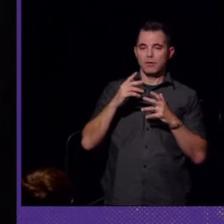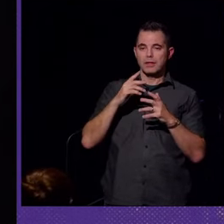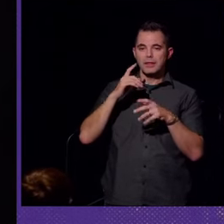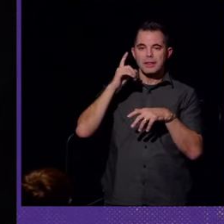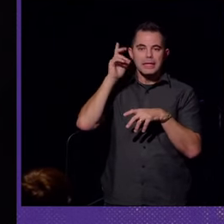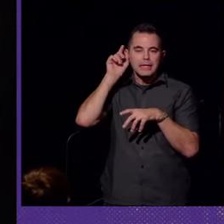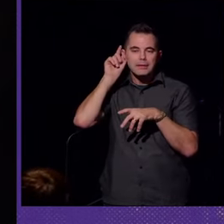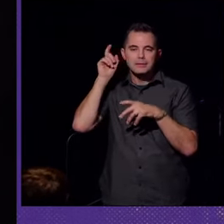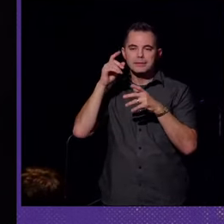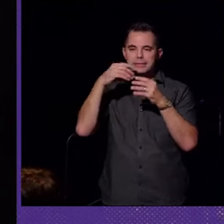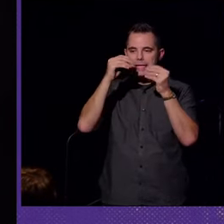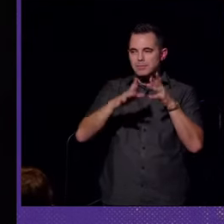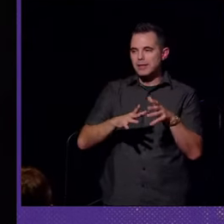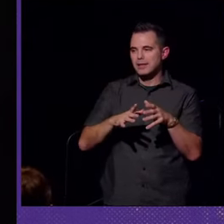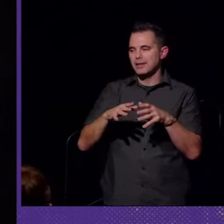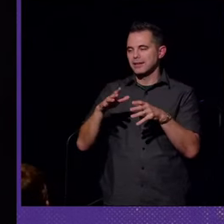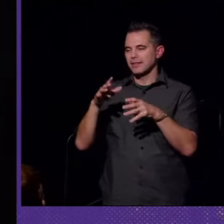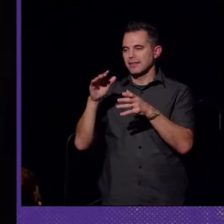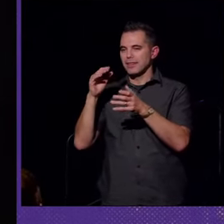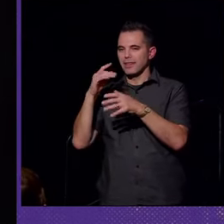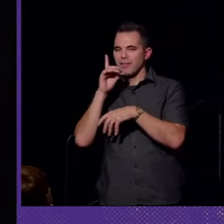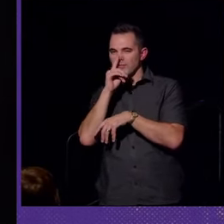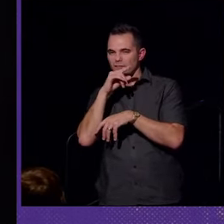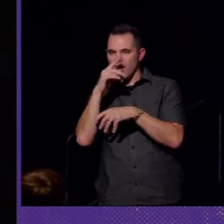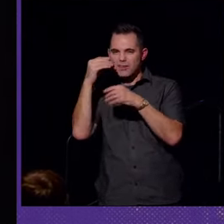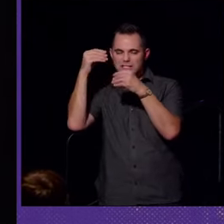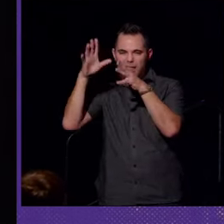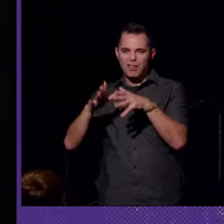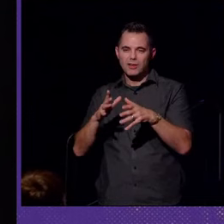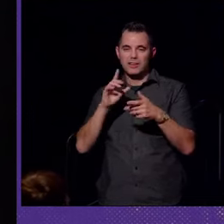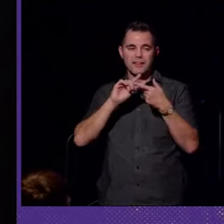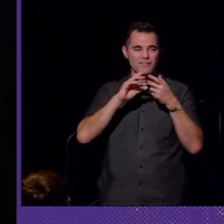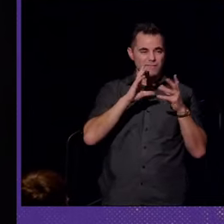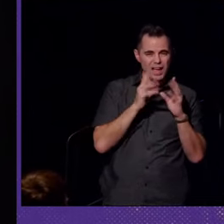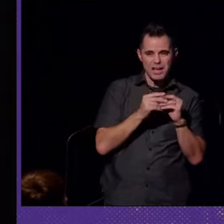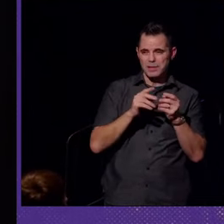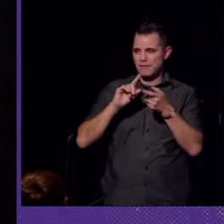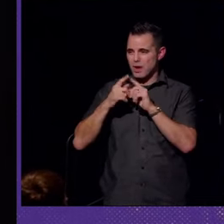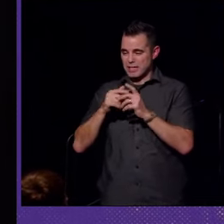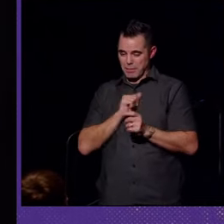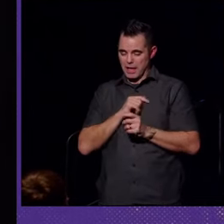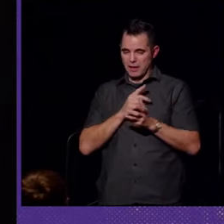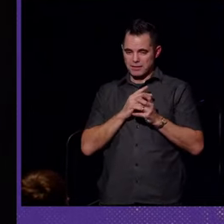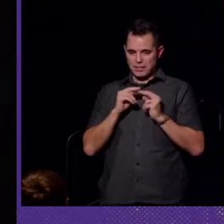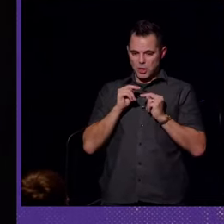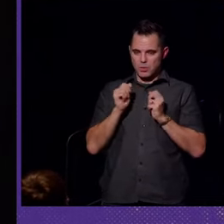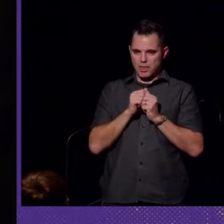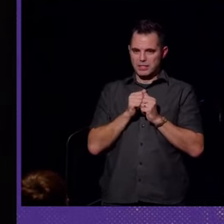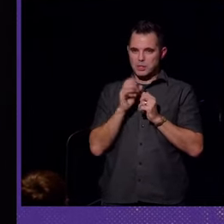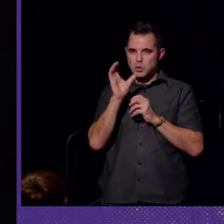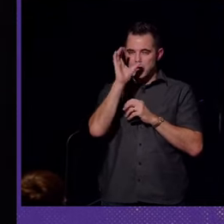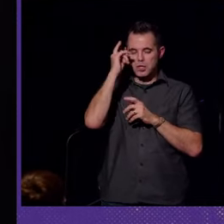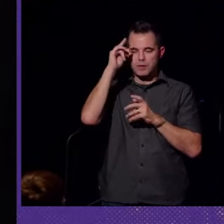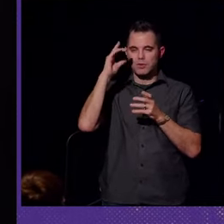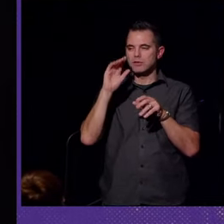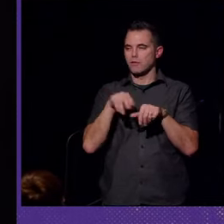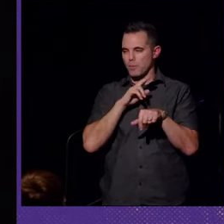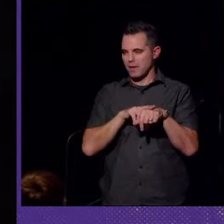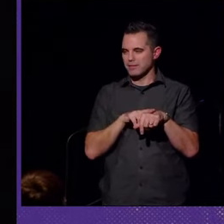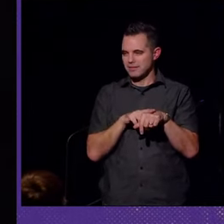aid salesmen, crack sellers, families, friends, and even themselves in this quest for normalcy.